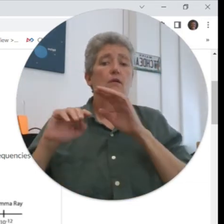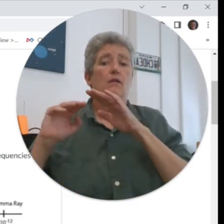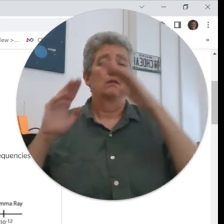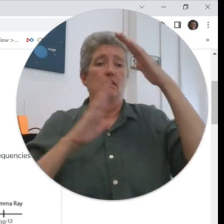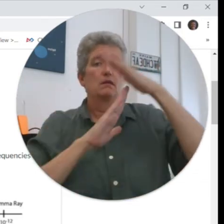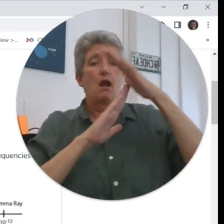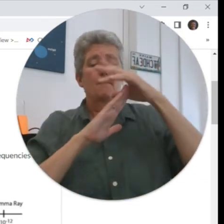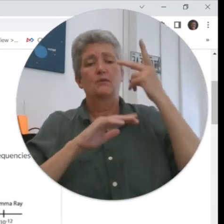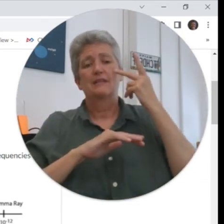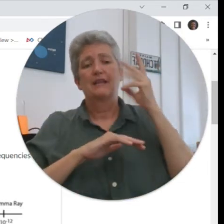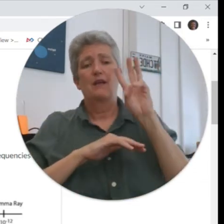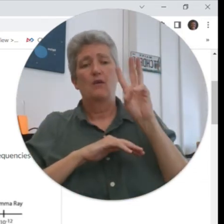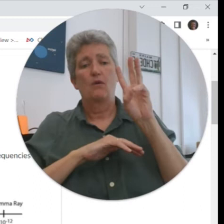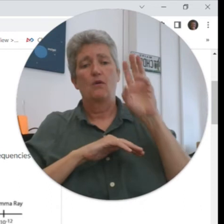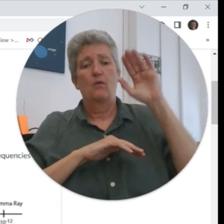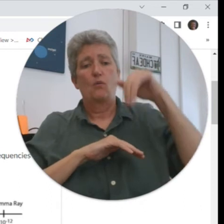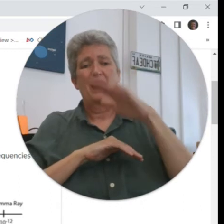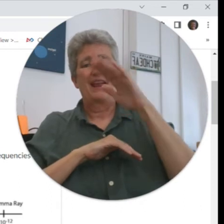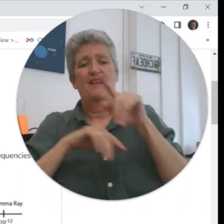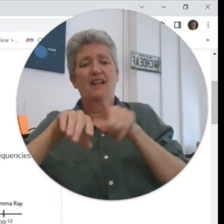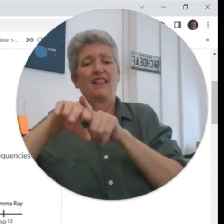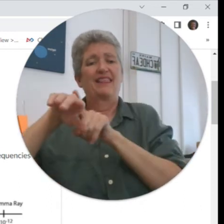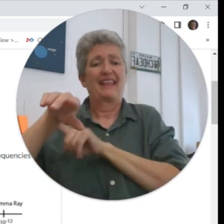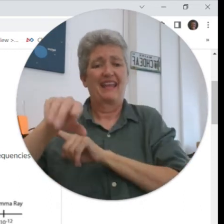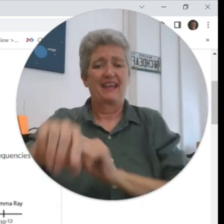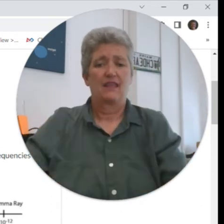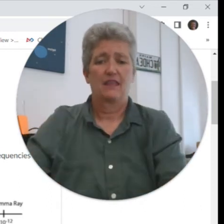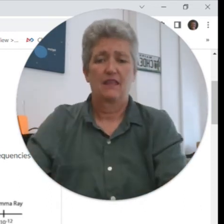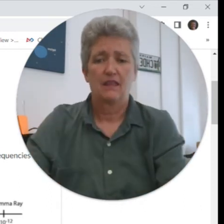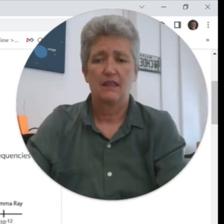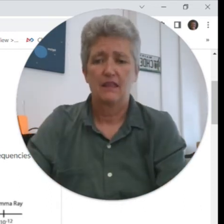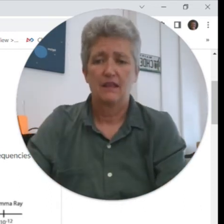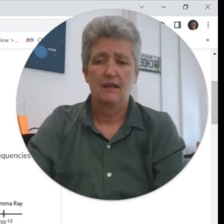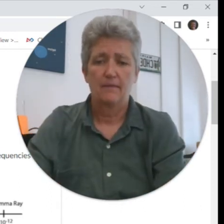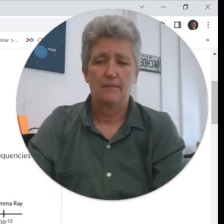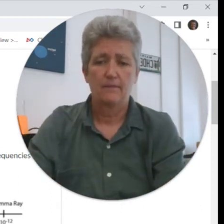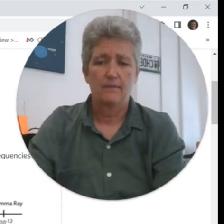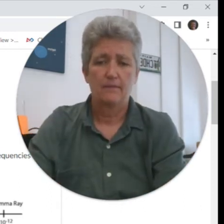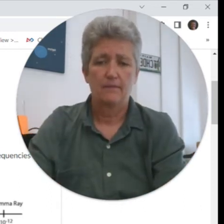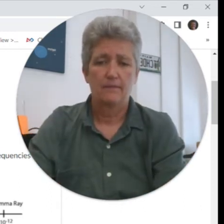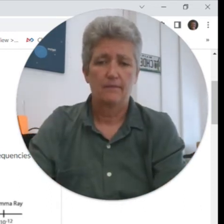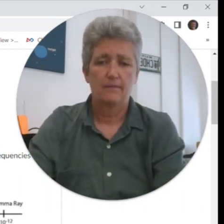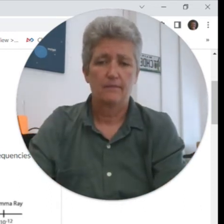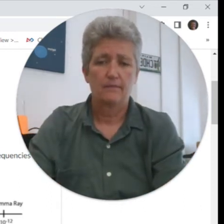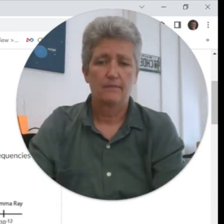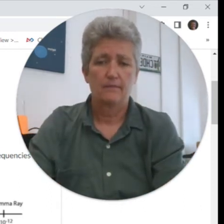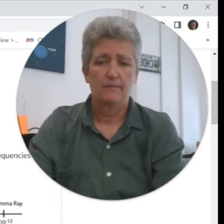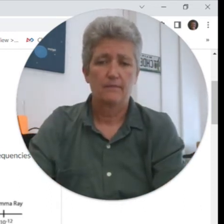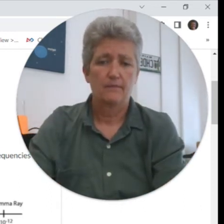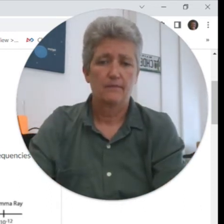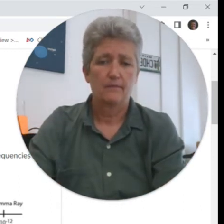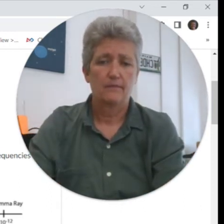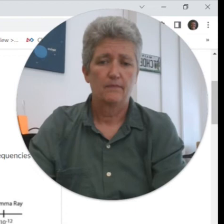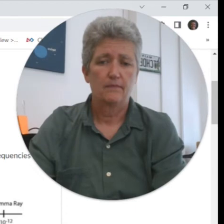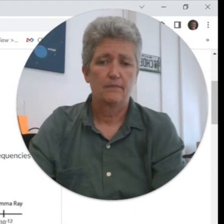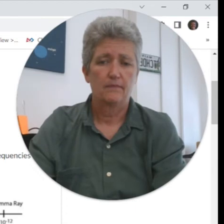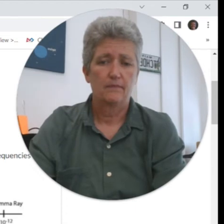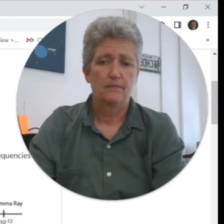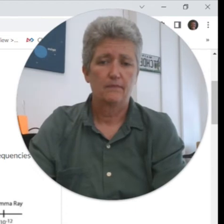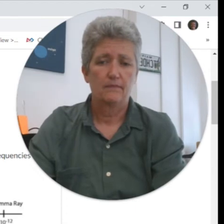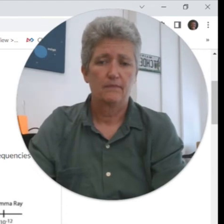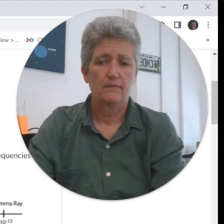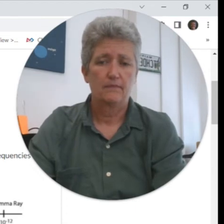those show a different frequency so on the top you see wavelength right there